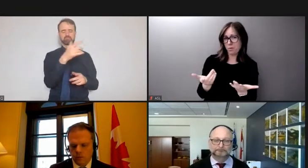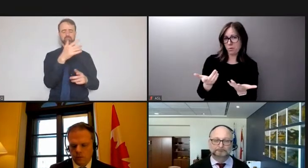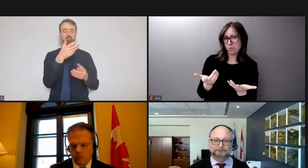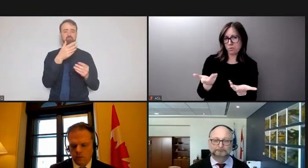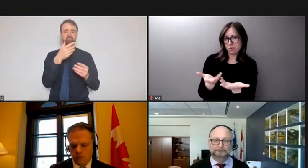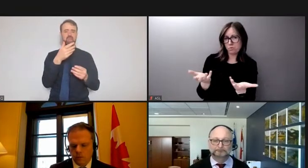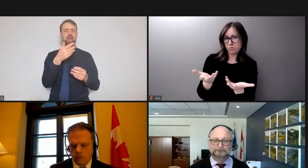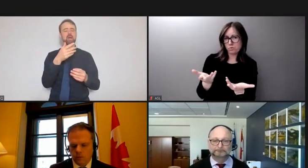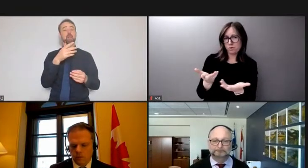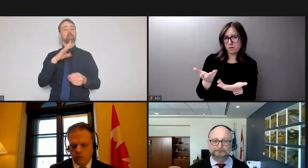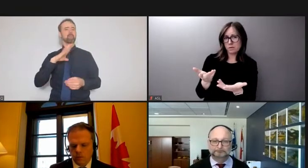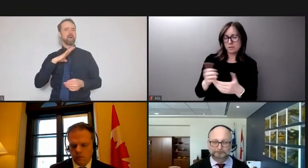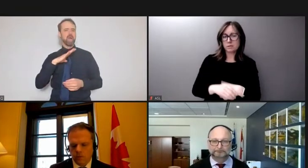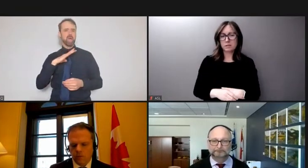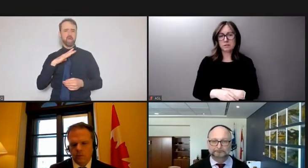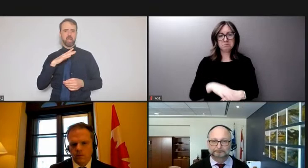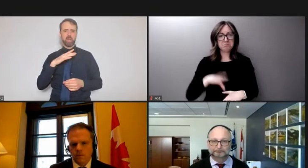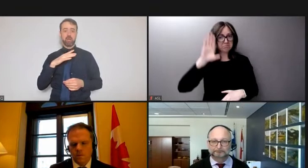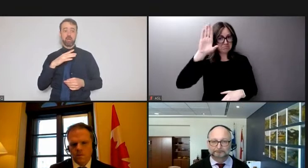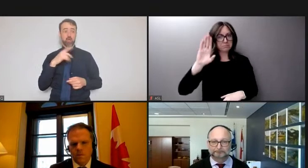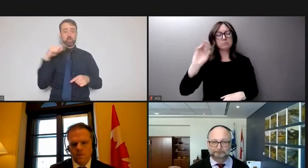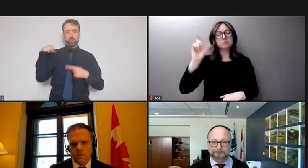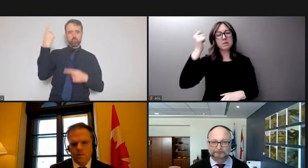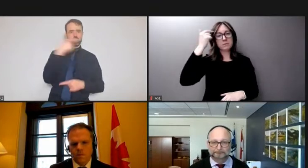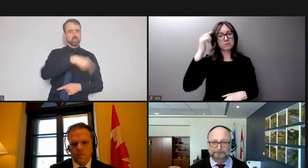I'm happy to address that.